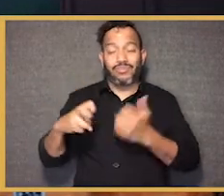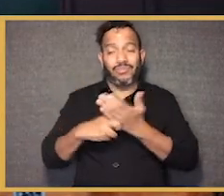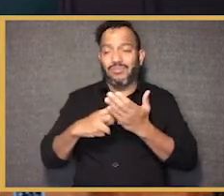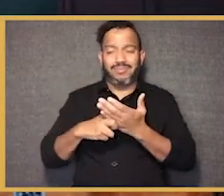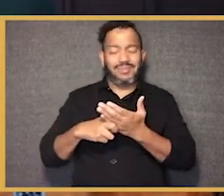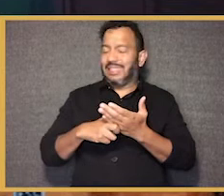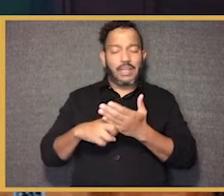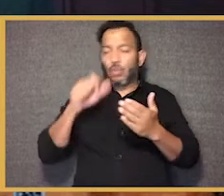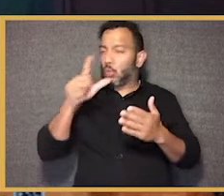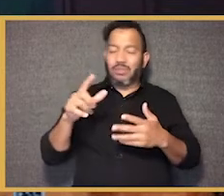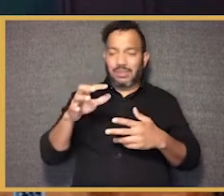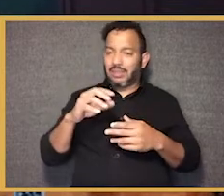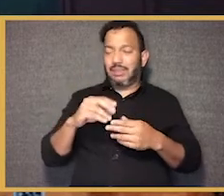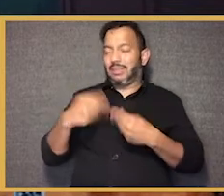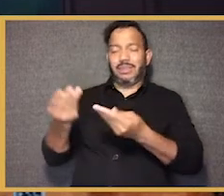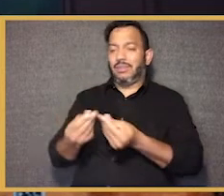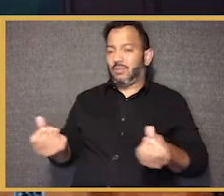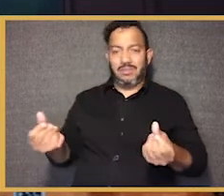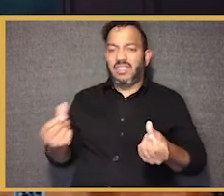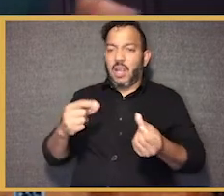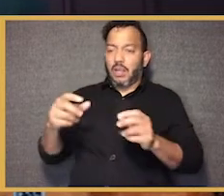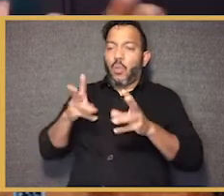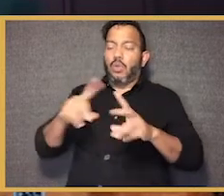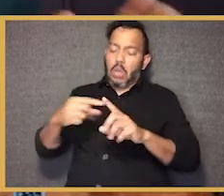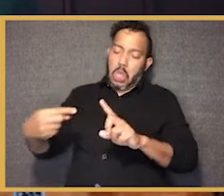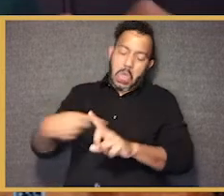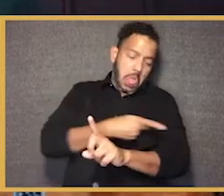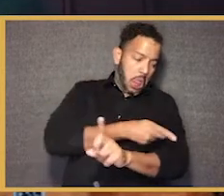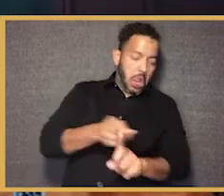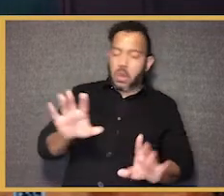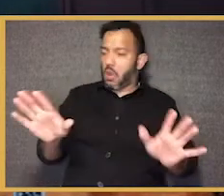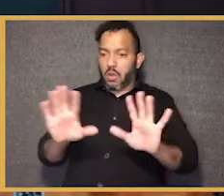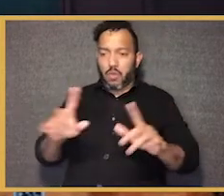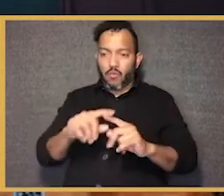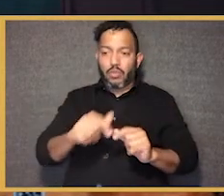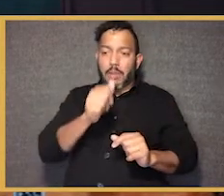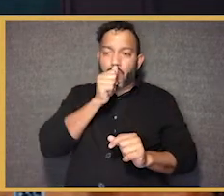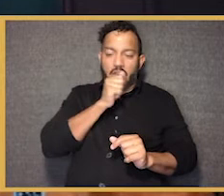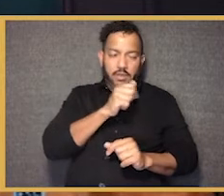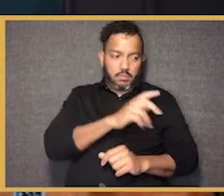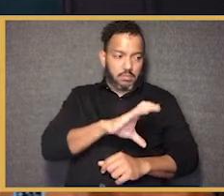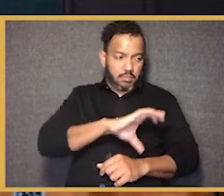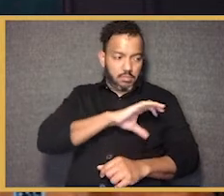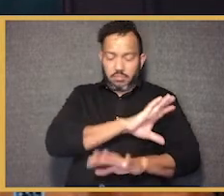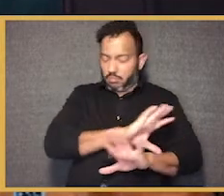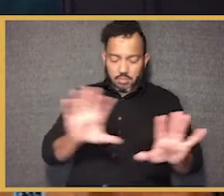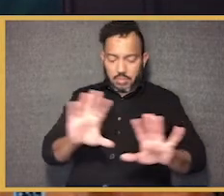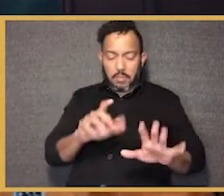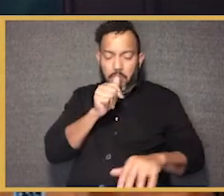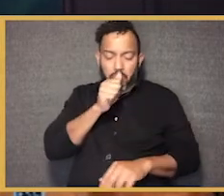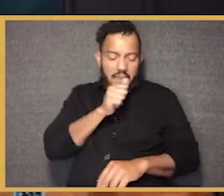A they are sort of a scheme to redirect resources away from the public sector to the private sector. So